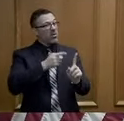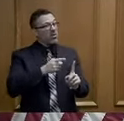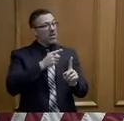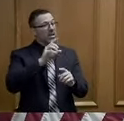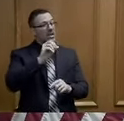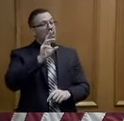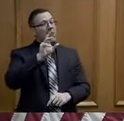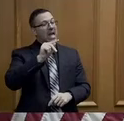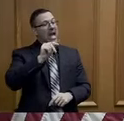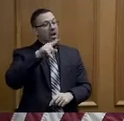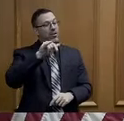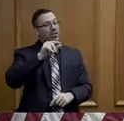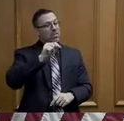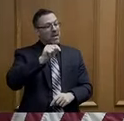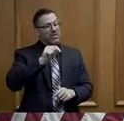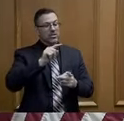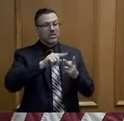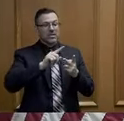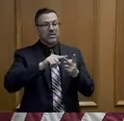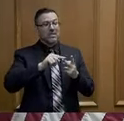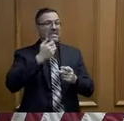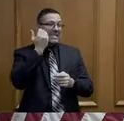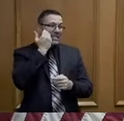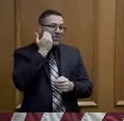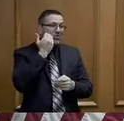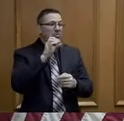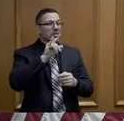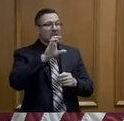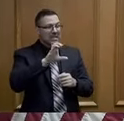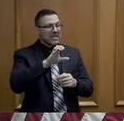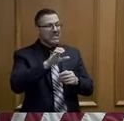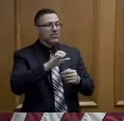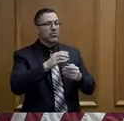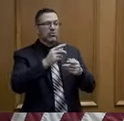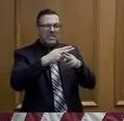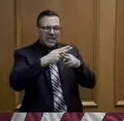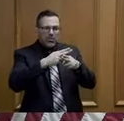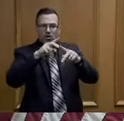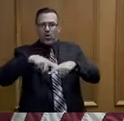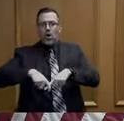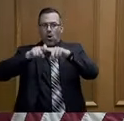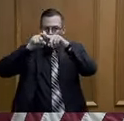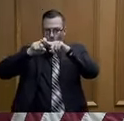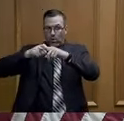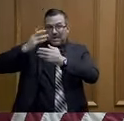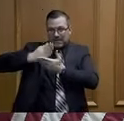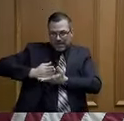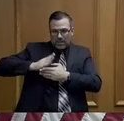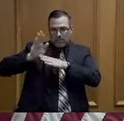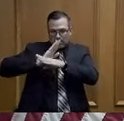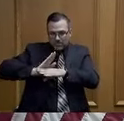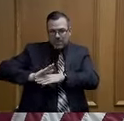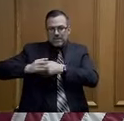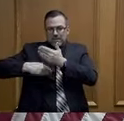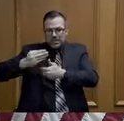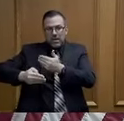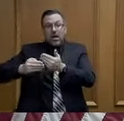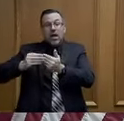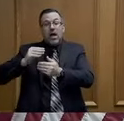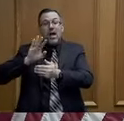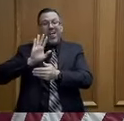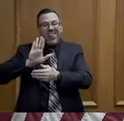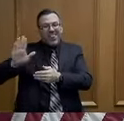surgery centers and dental clinics for a temporary time to provide personal protective equipment that is